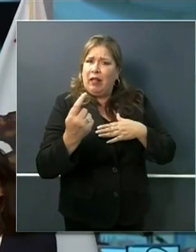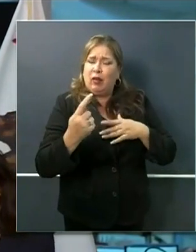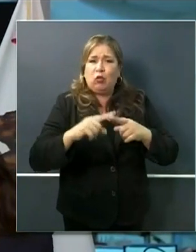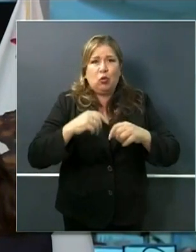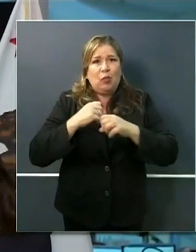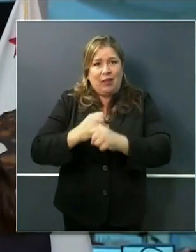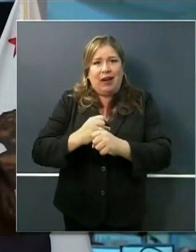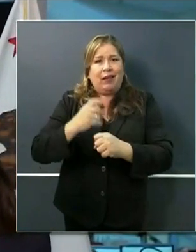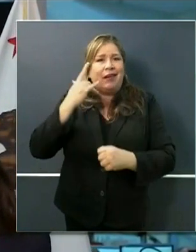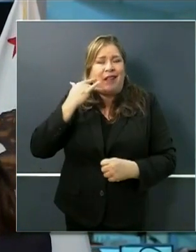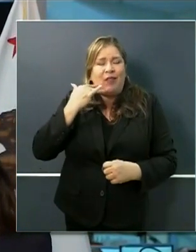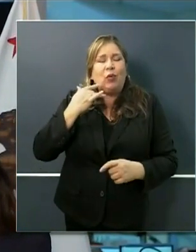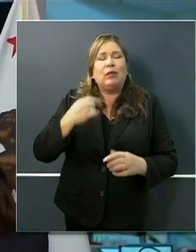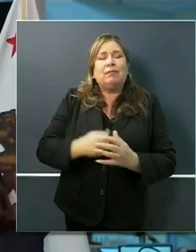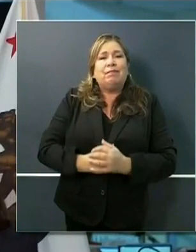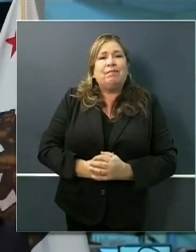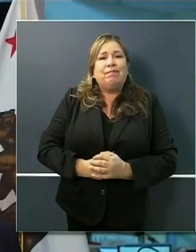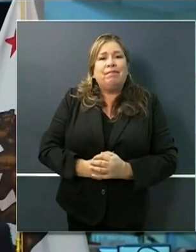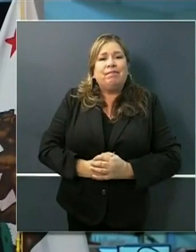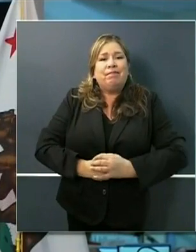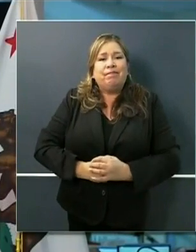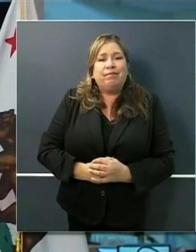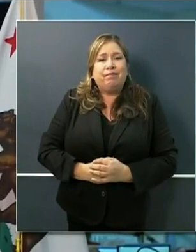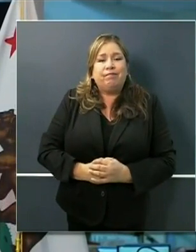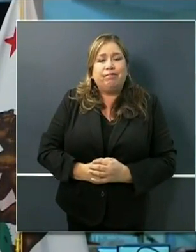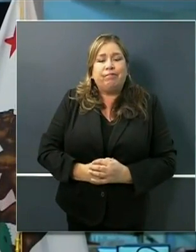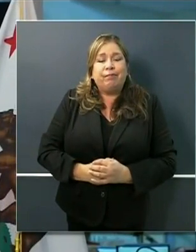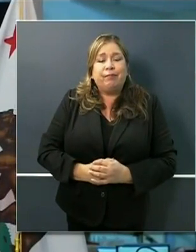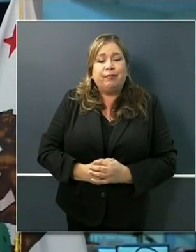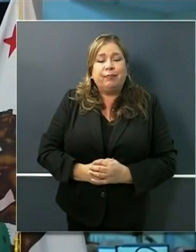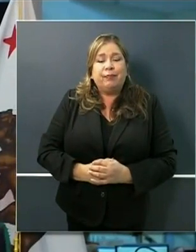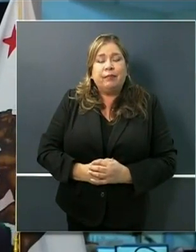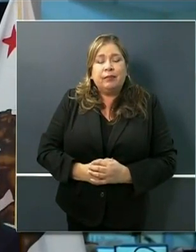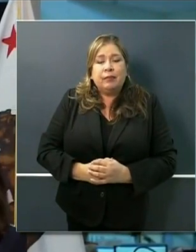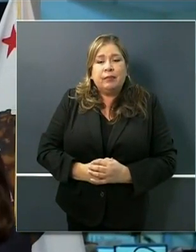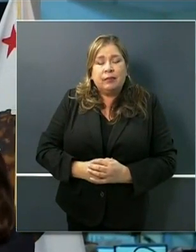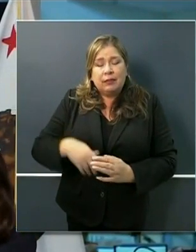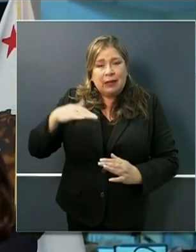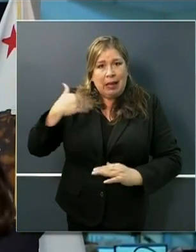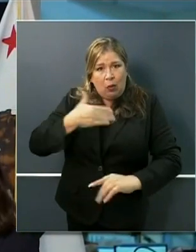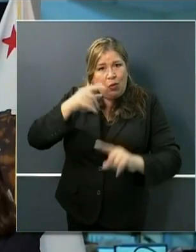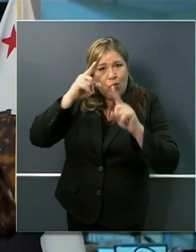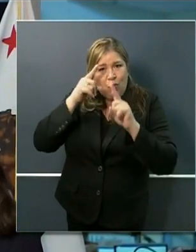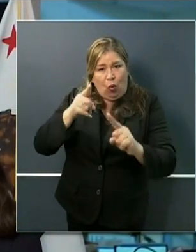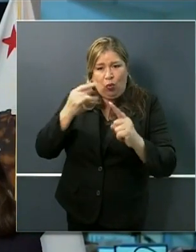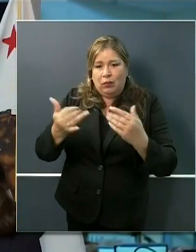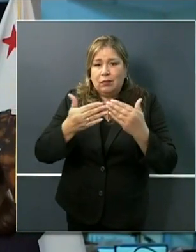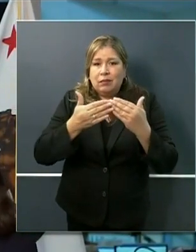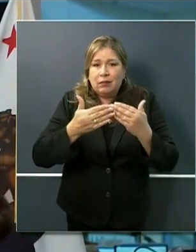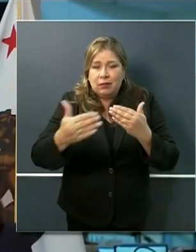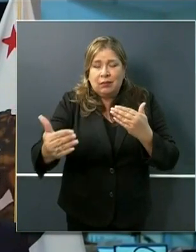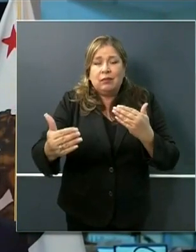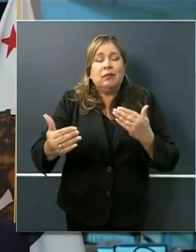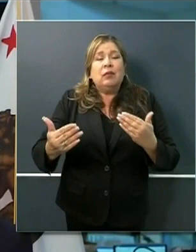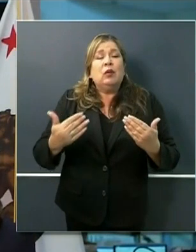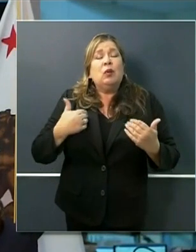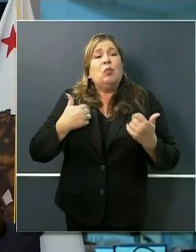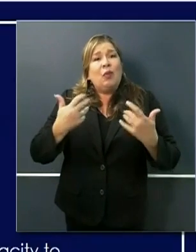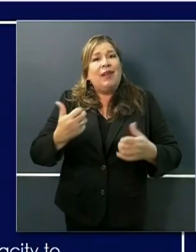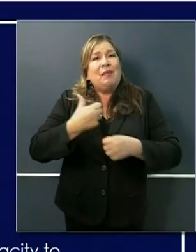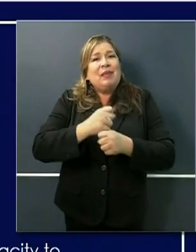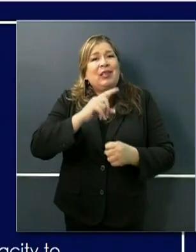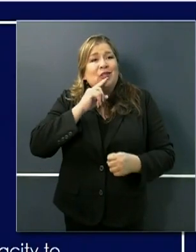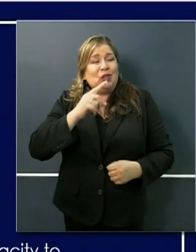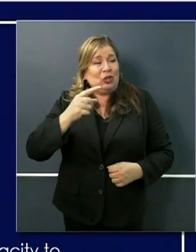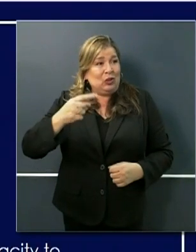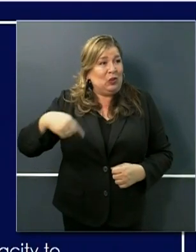Californians so our goals moving forward as outlined by the governor until we build immunity and can know